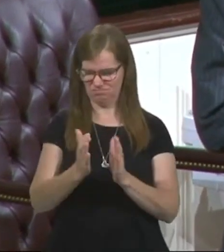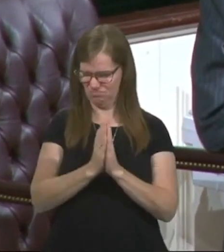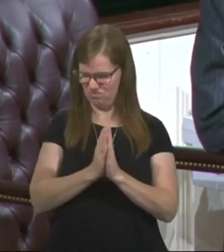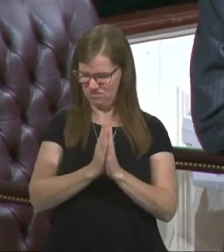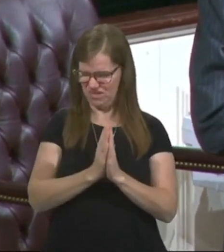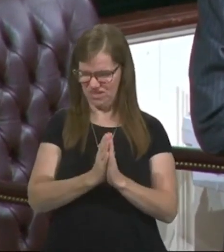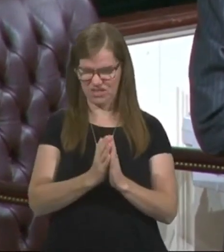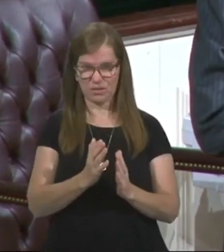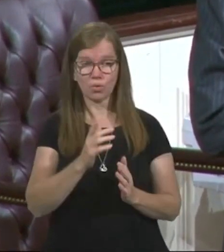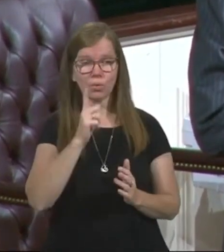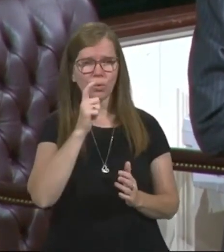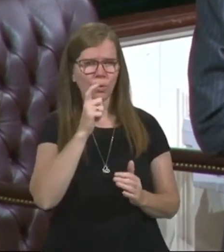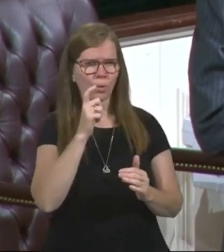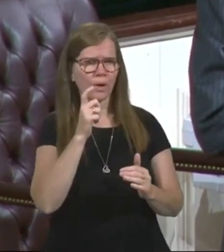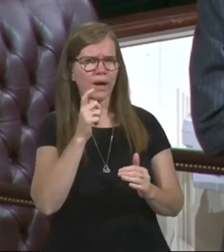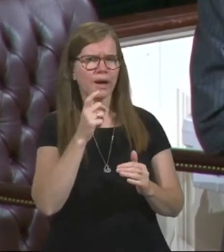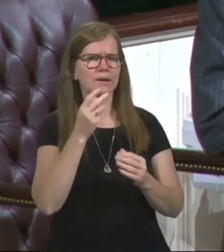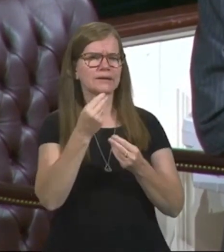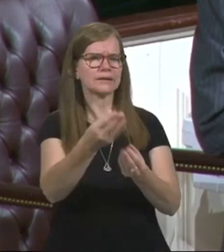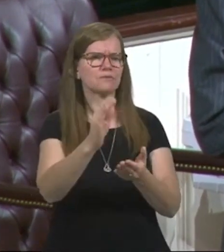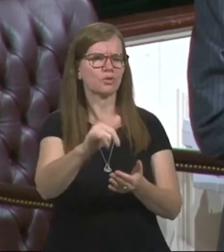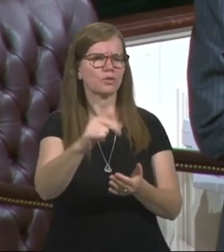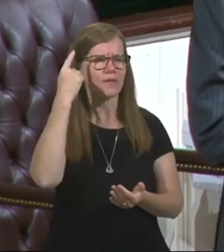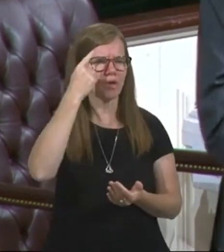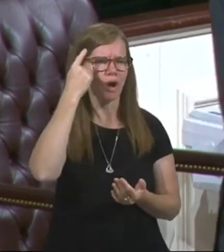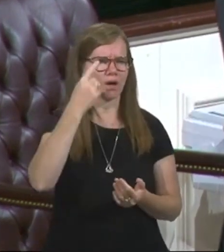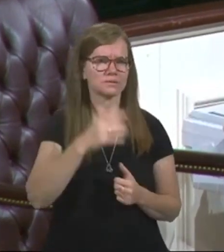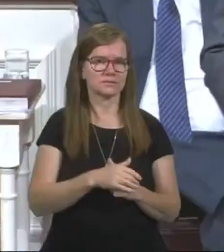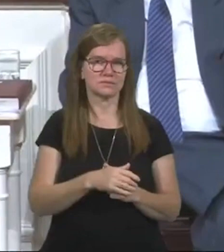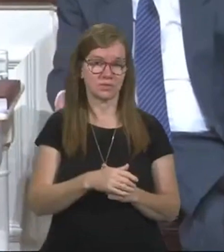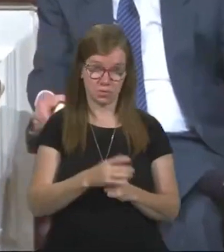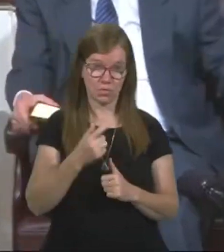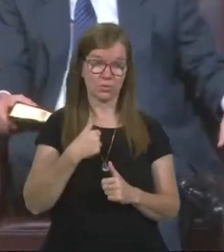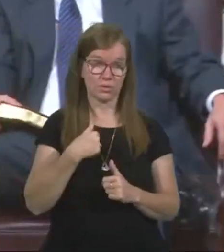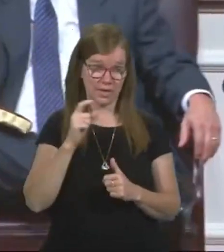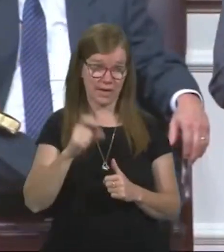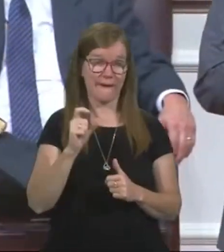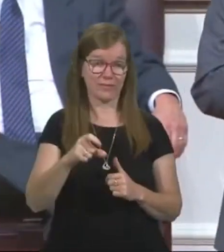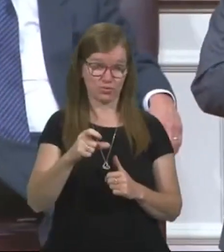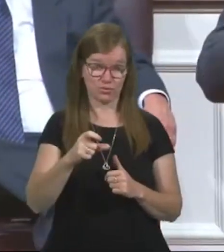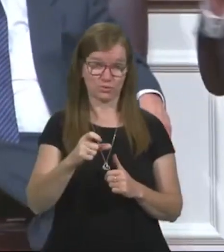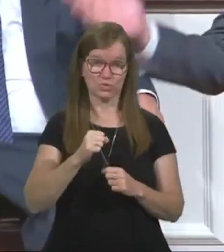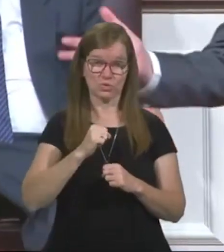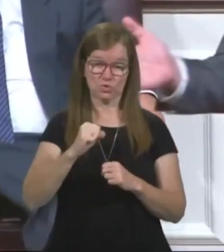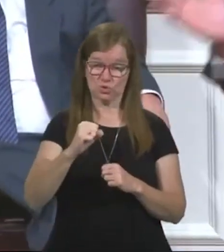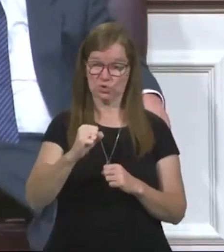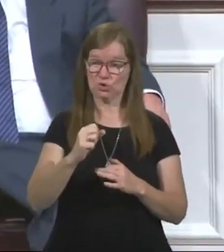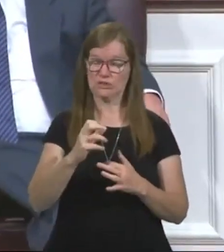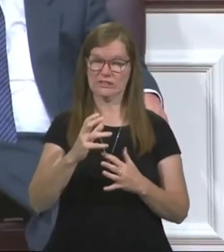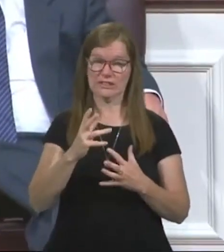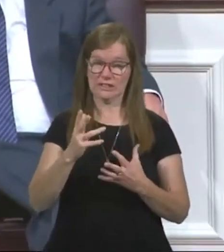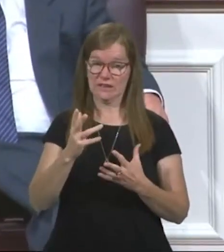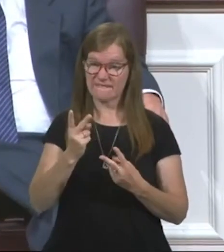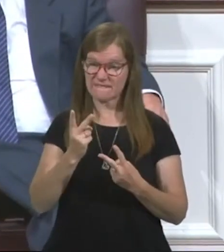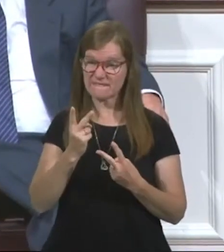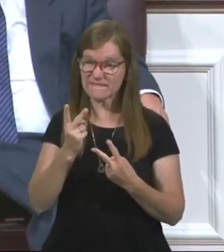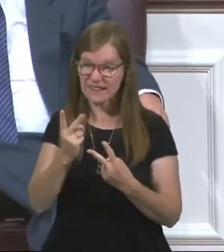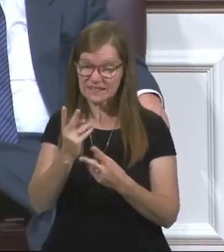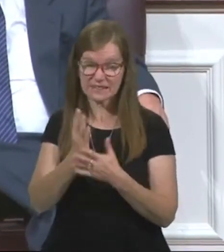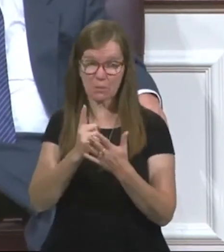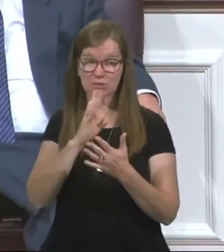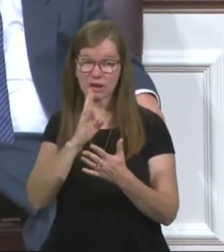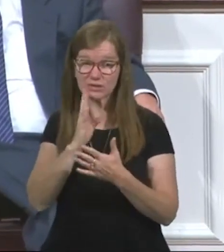wonder who makes us think that. Well, I had to fight off inertia to go visit someone, go talk to someone.